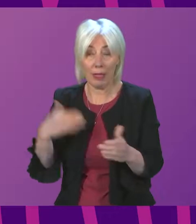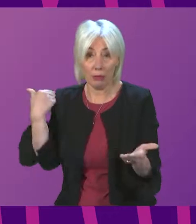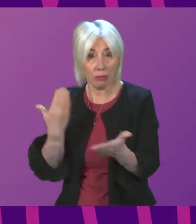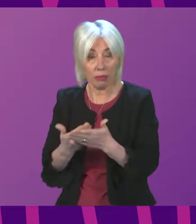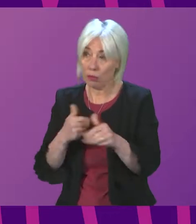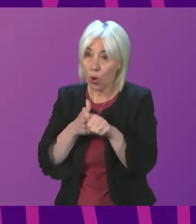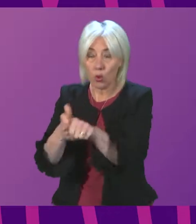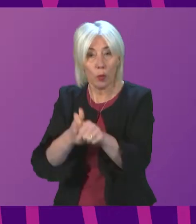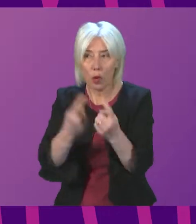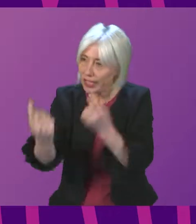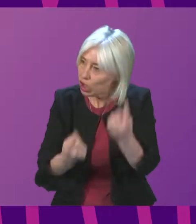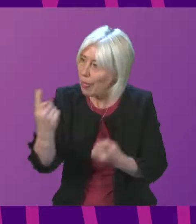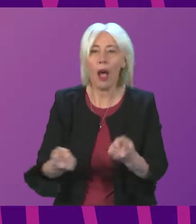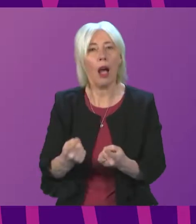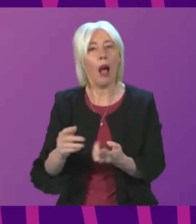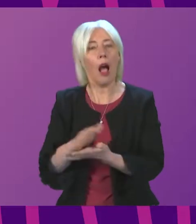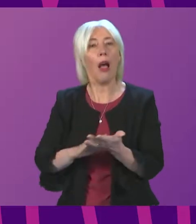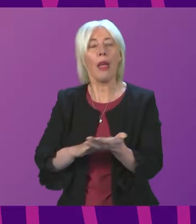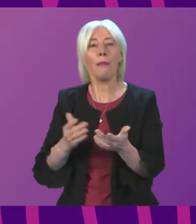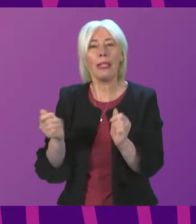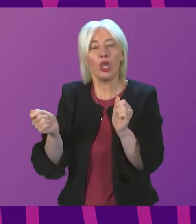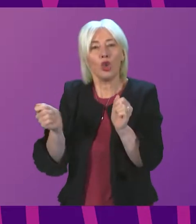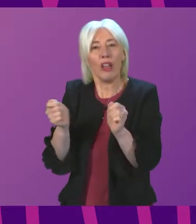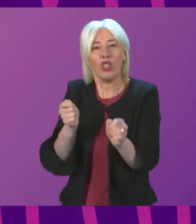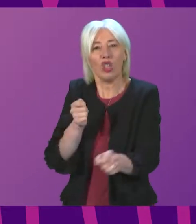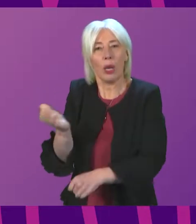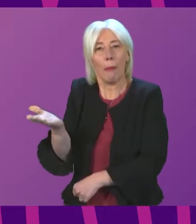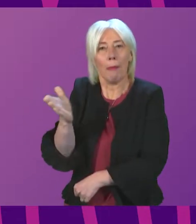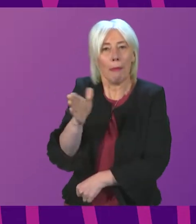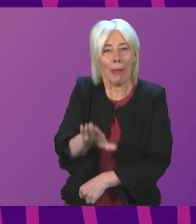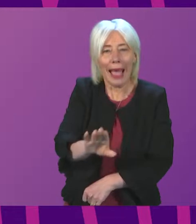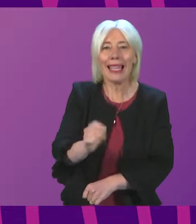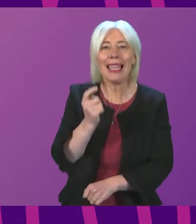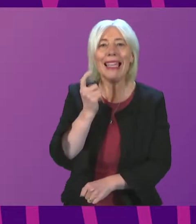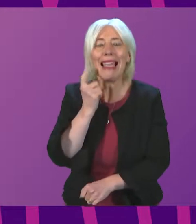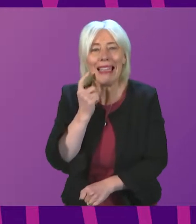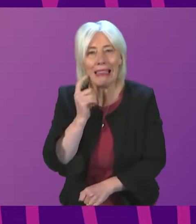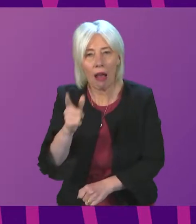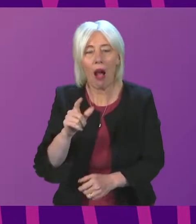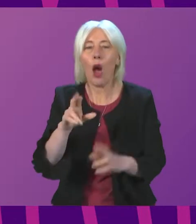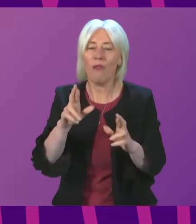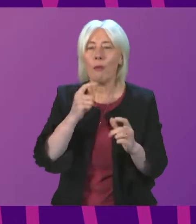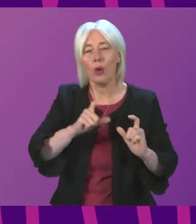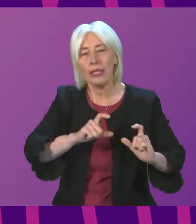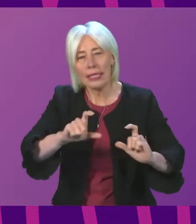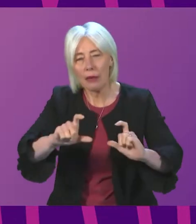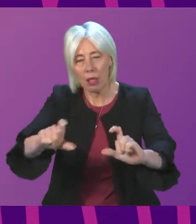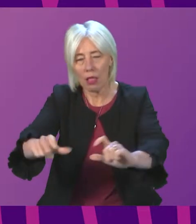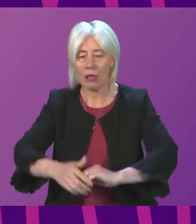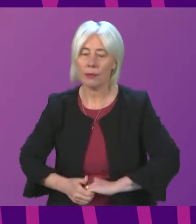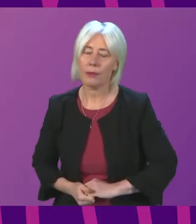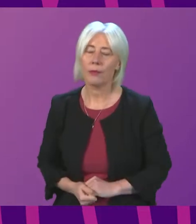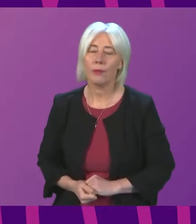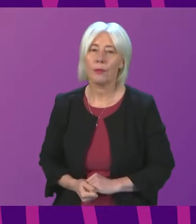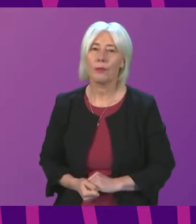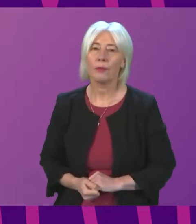support each other in this way, then I think it makes that transition all the easier, but it is likely to make it more sustainable as well. Jackie